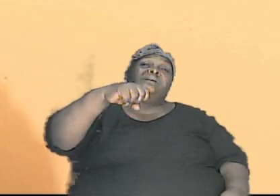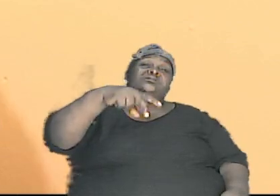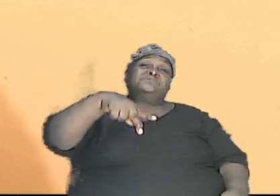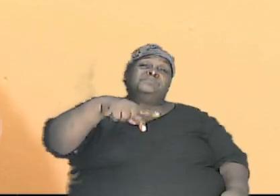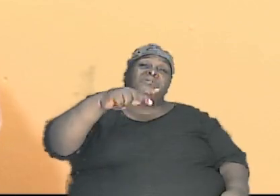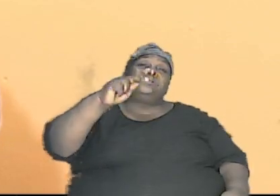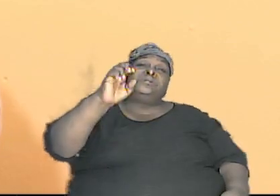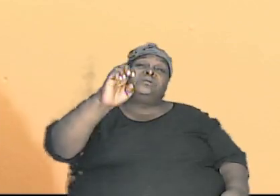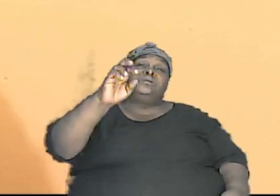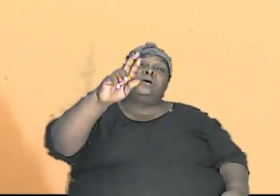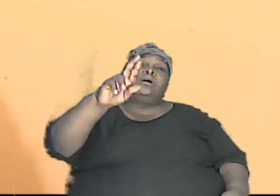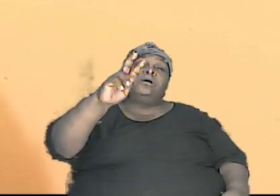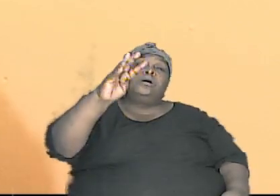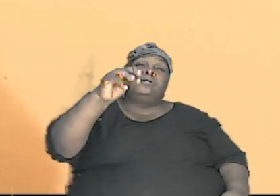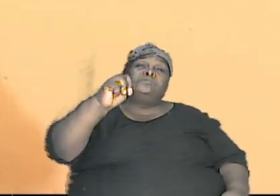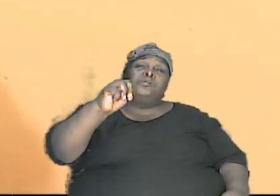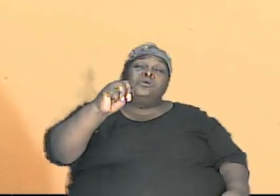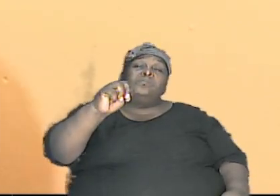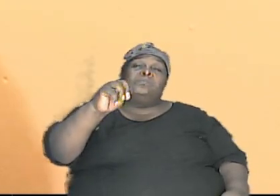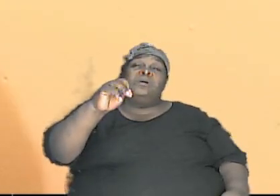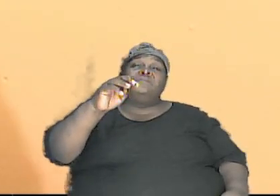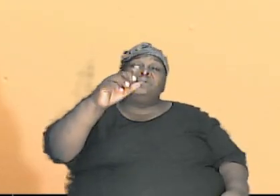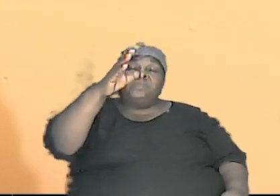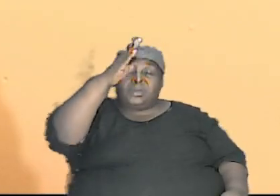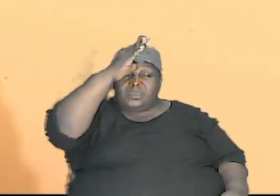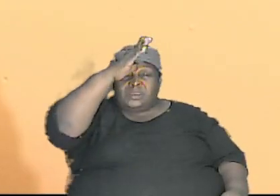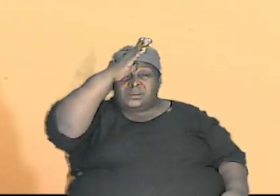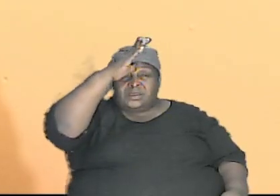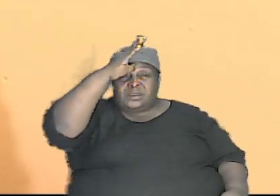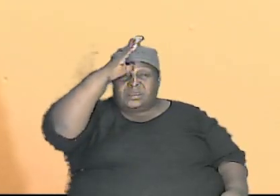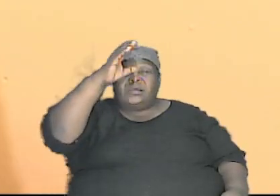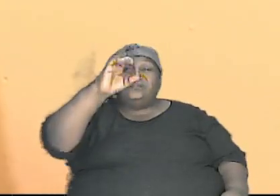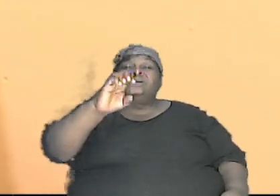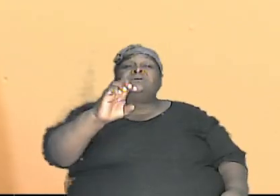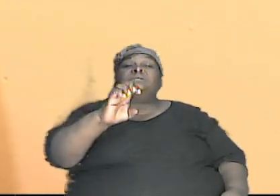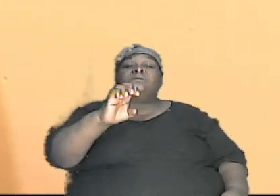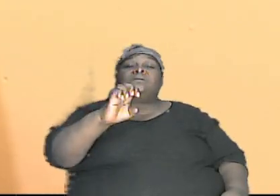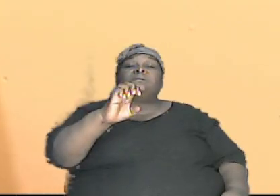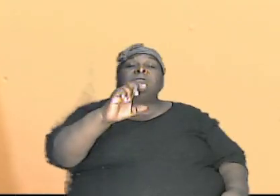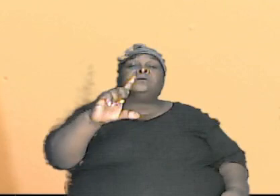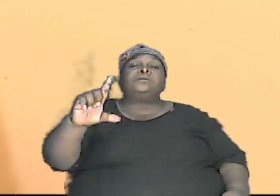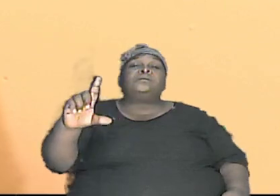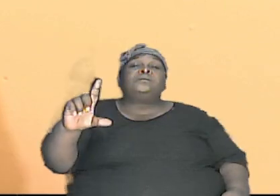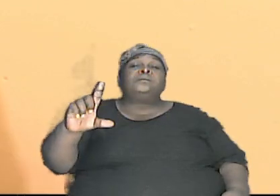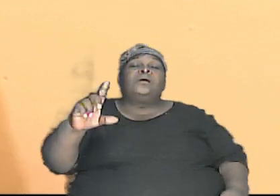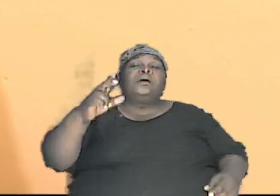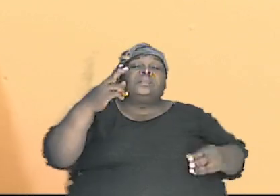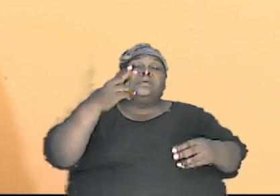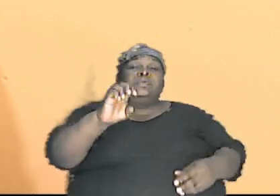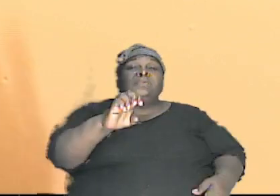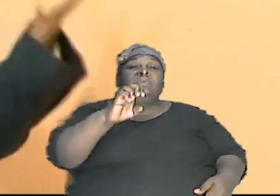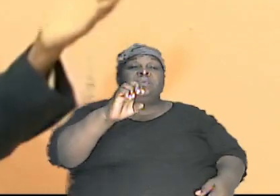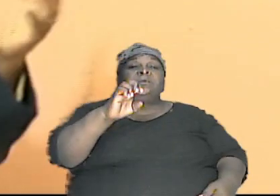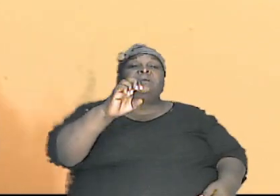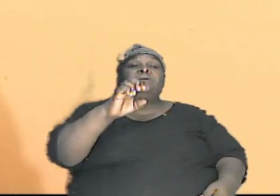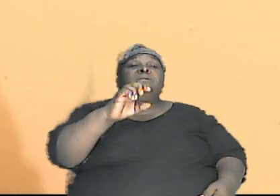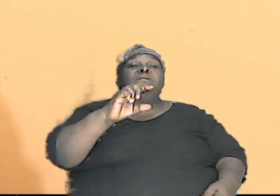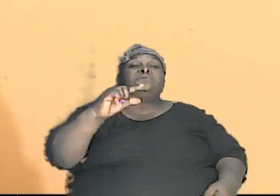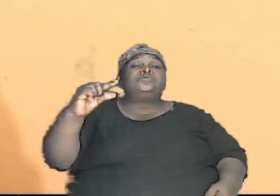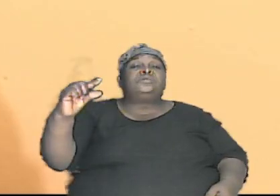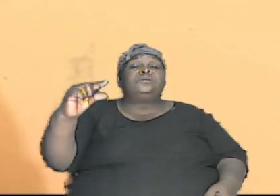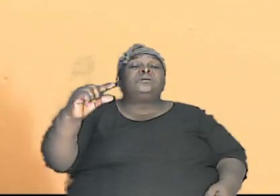that new life that new personality comes there is a mixture part of mom and part of dad but